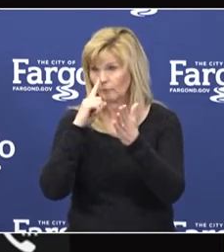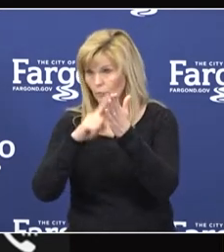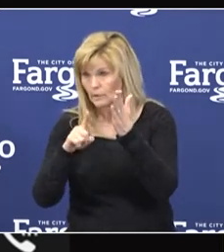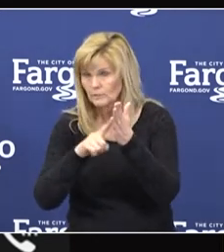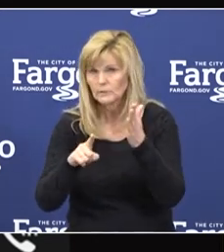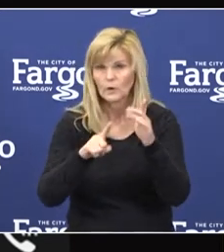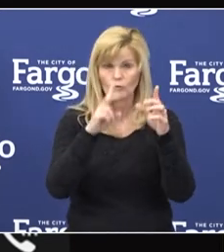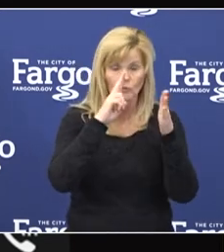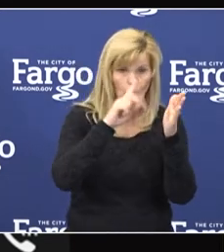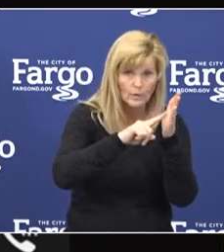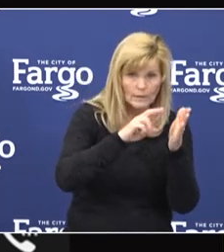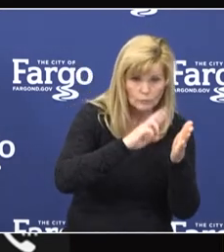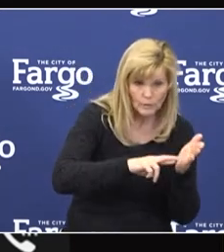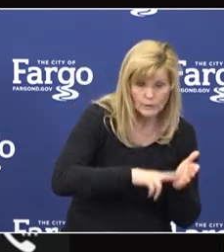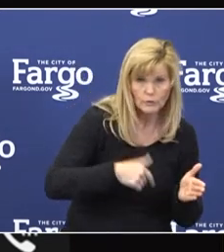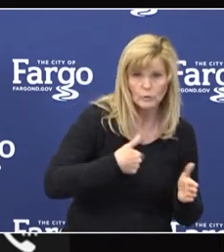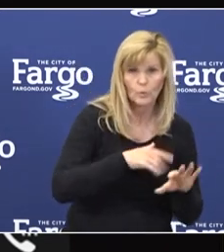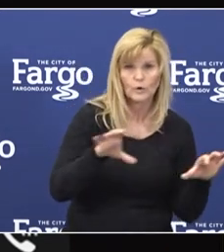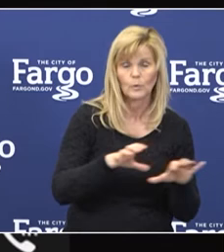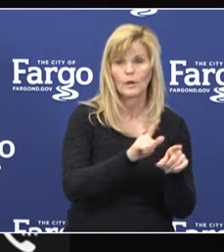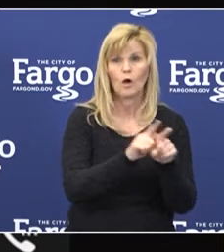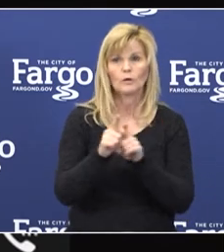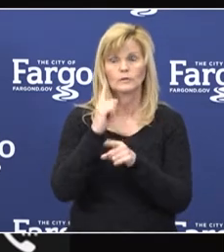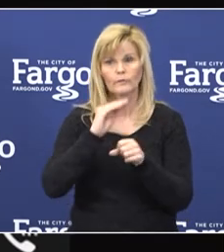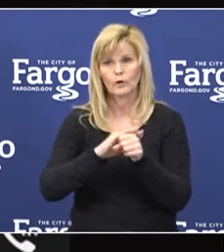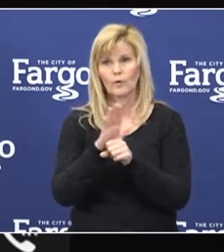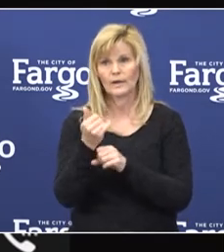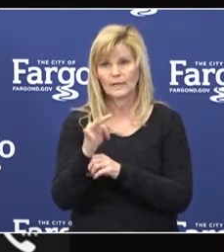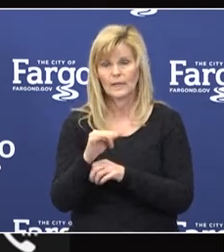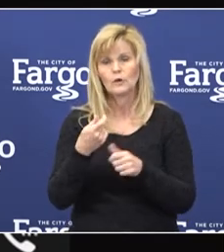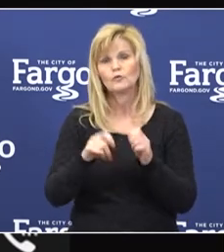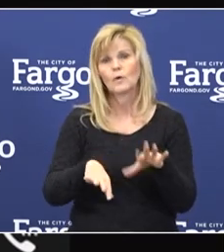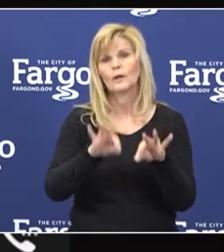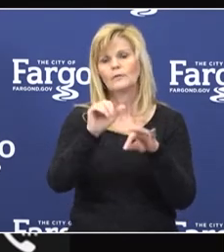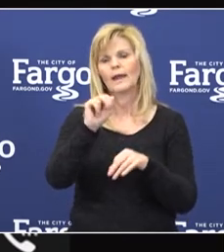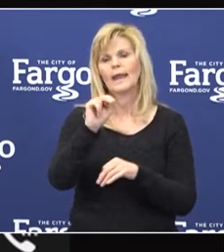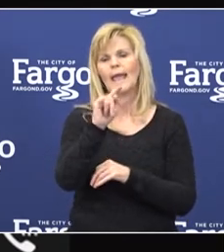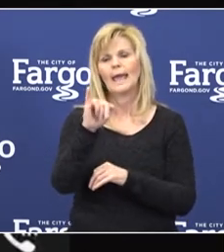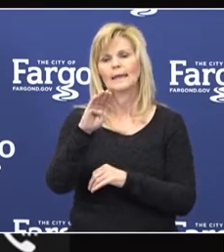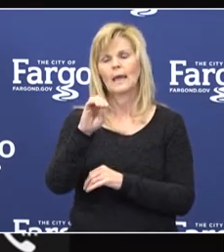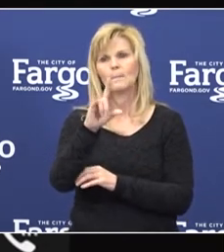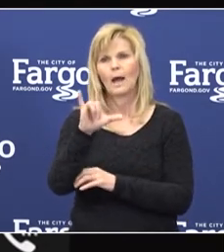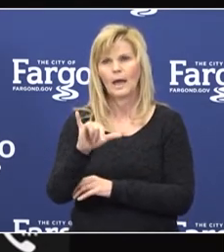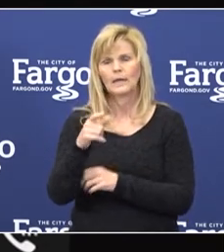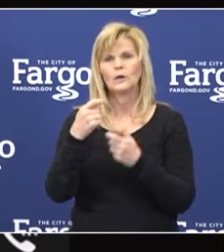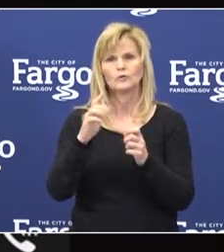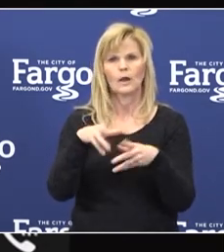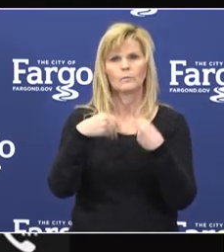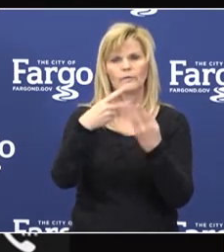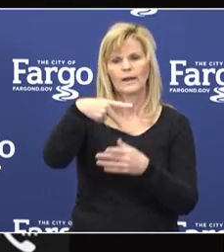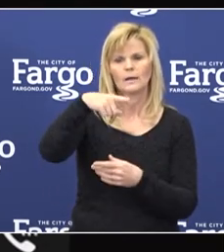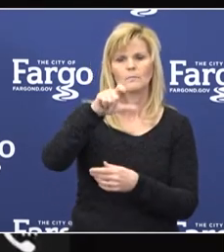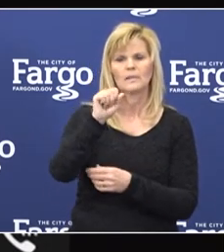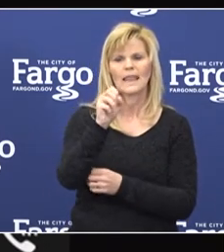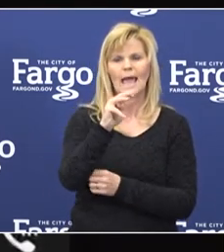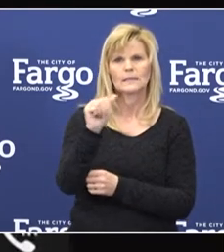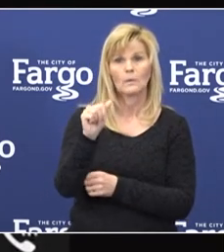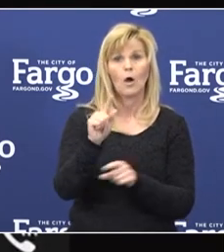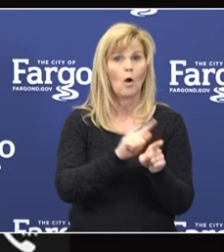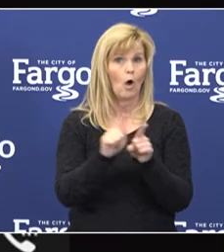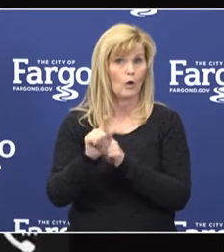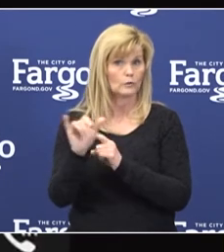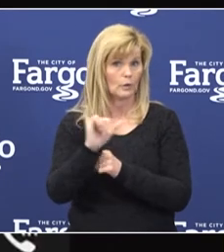trials for COVID-19 treatments, antibody testing, providing convalescent plasma. And as Dr. Vetter